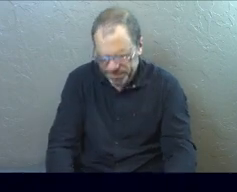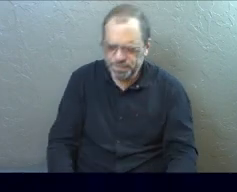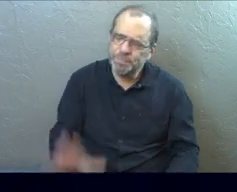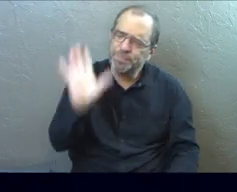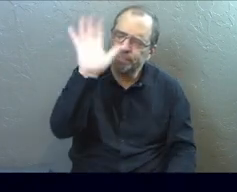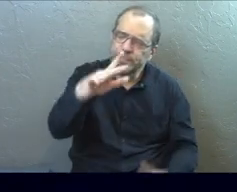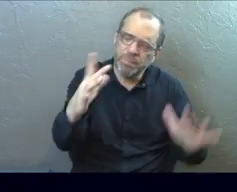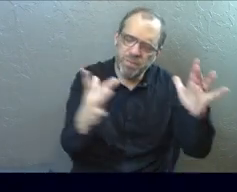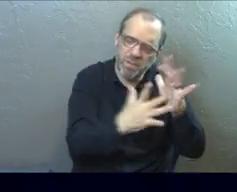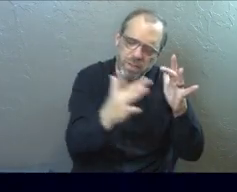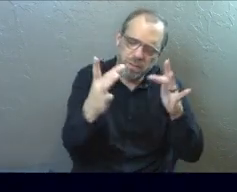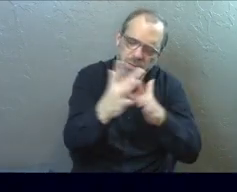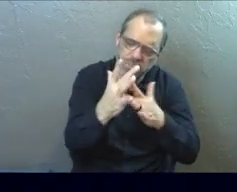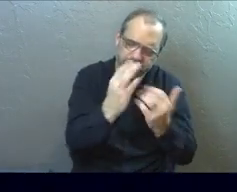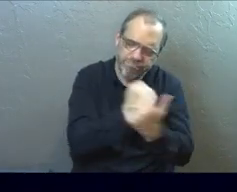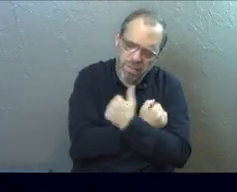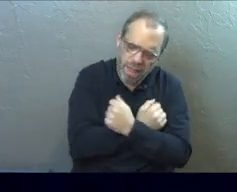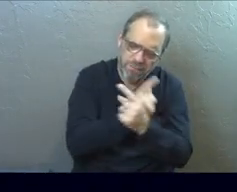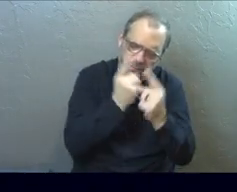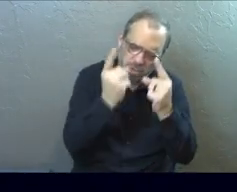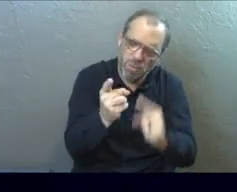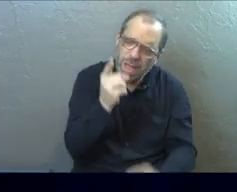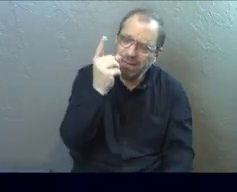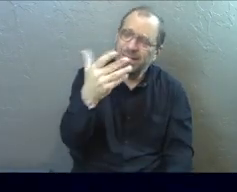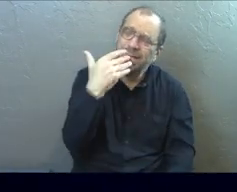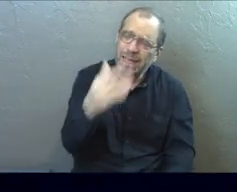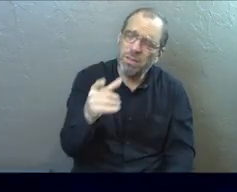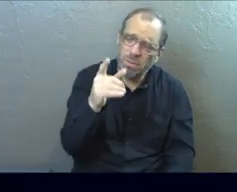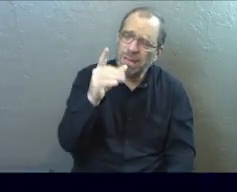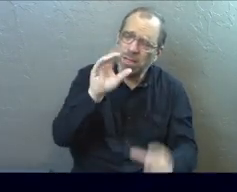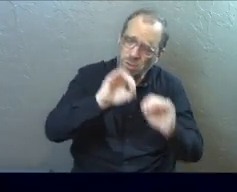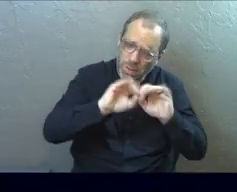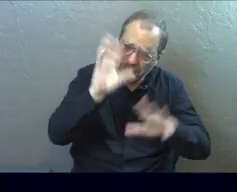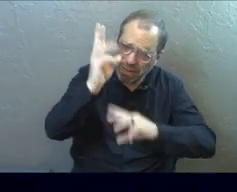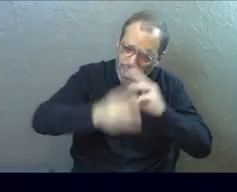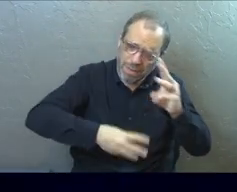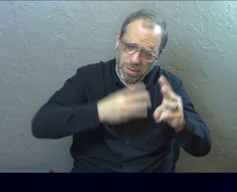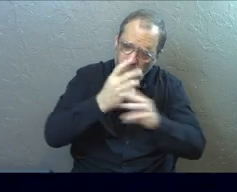Jesus, we love you. And God, we're so thankful that you are the light of the world.